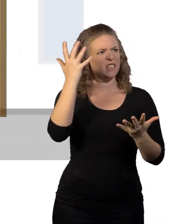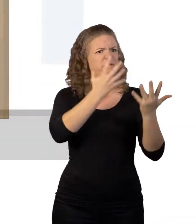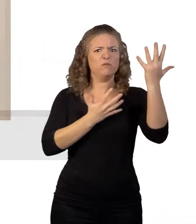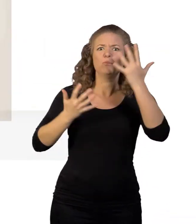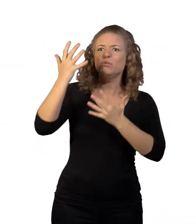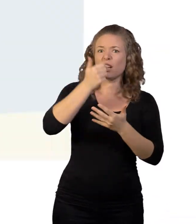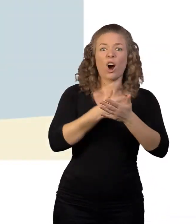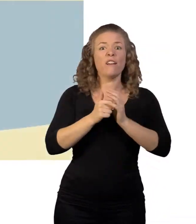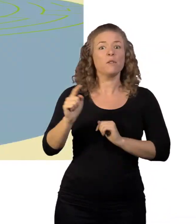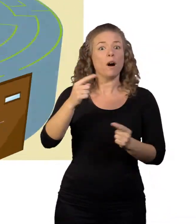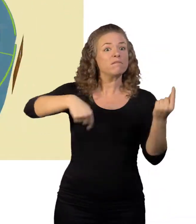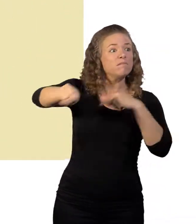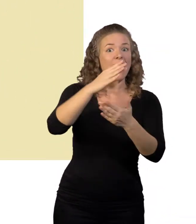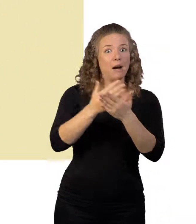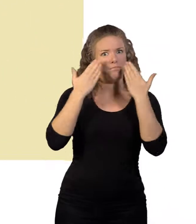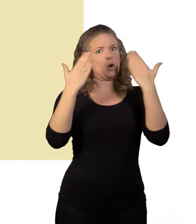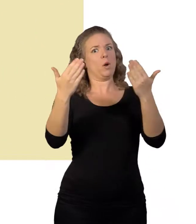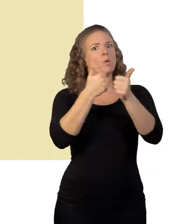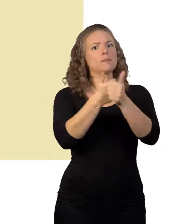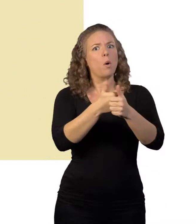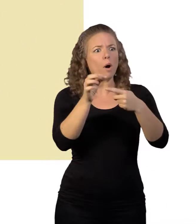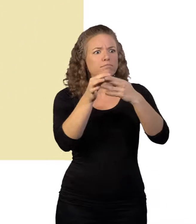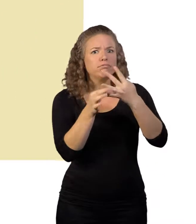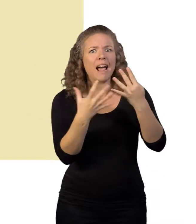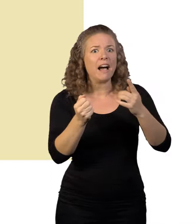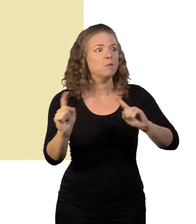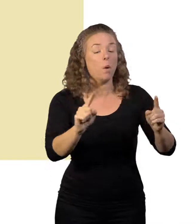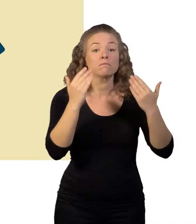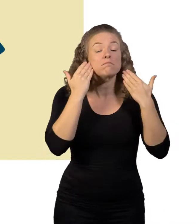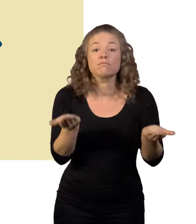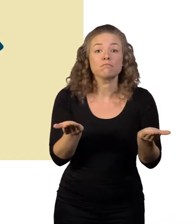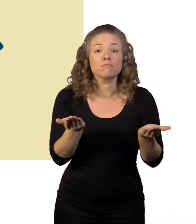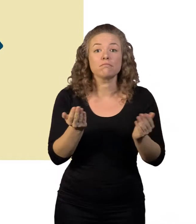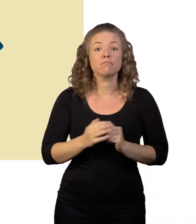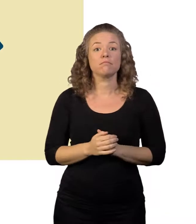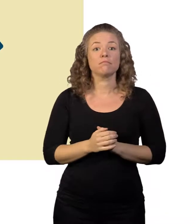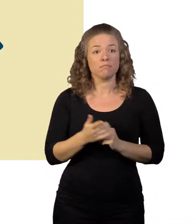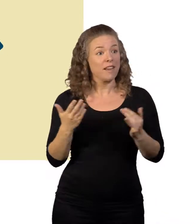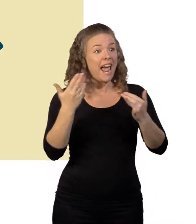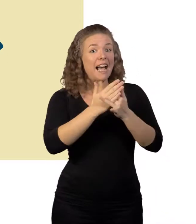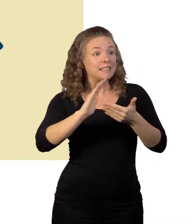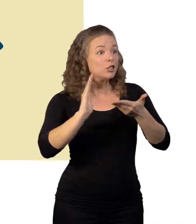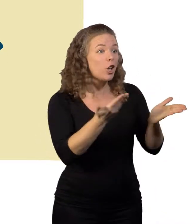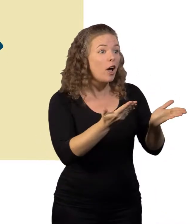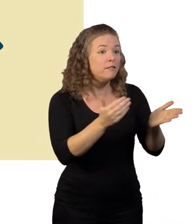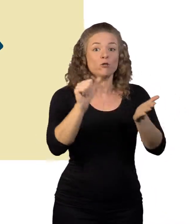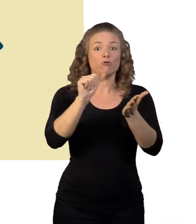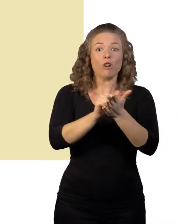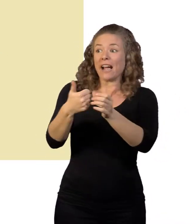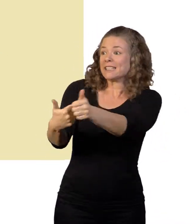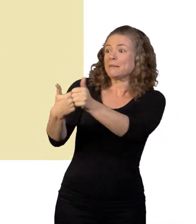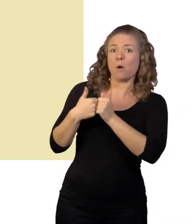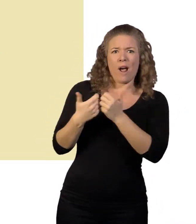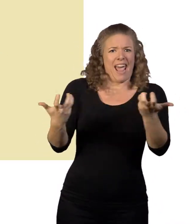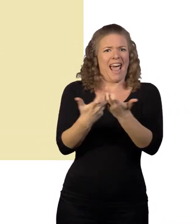Finding the right service can be confusing, and quite often people don't know what support options are available. How can you get